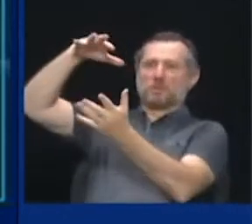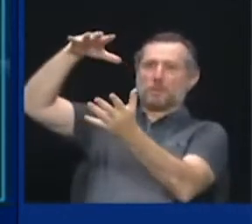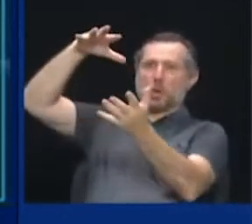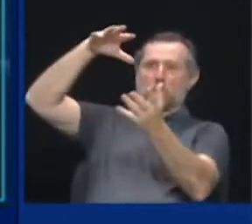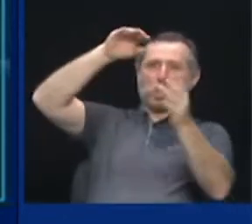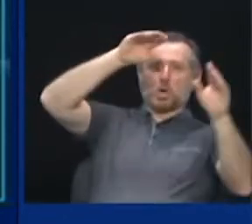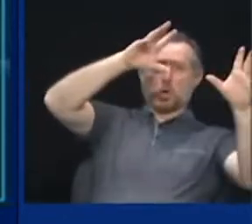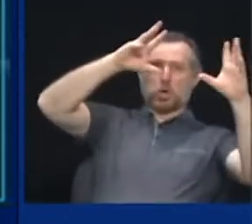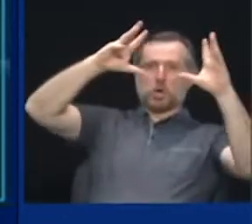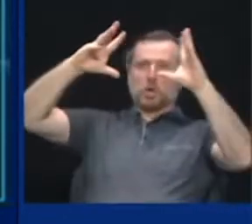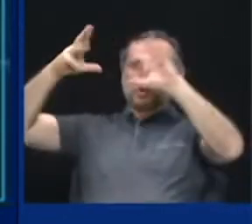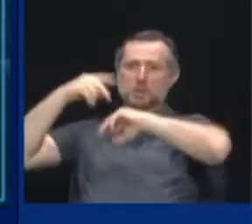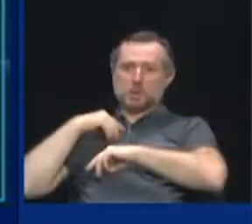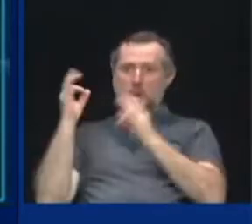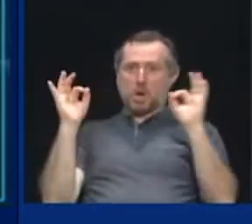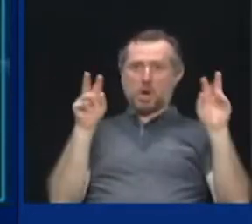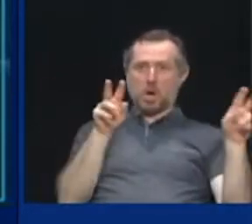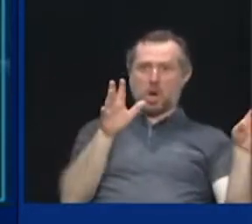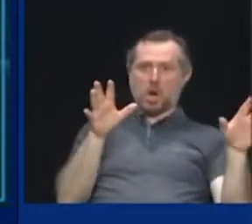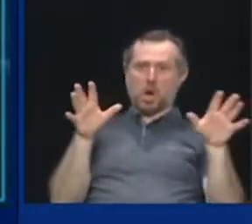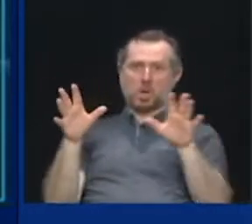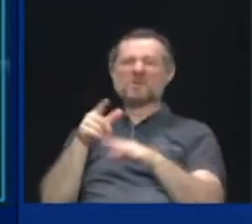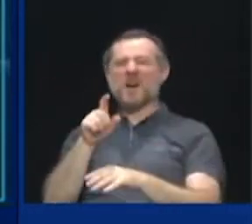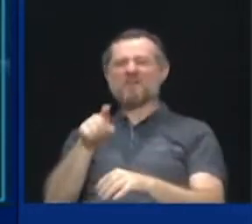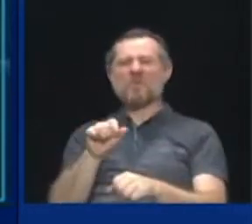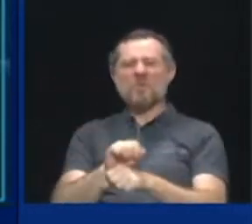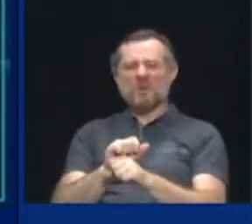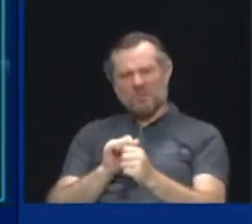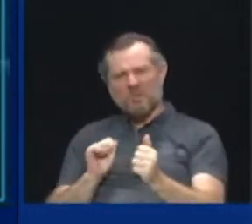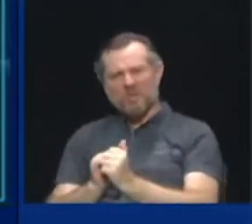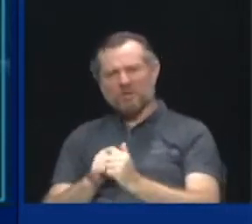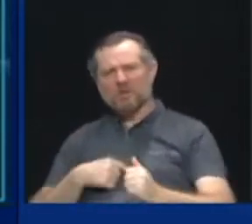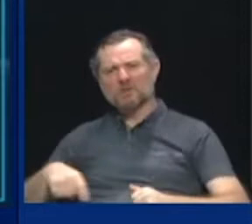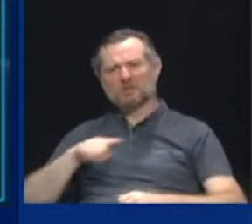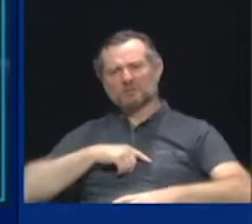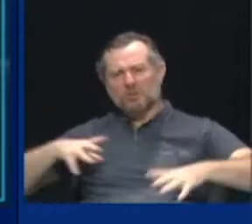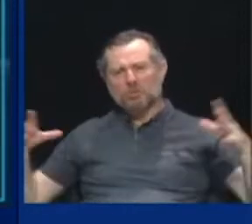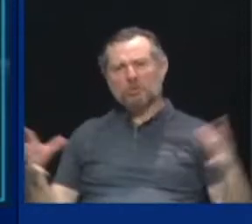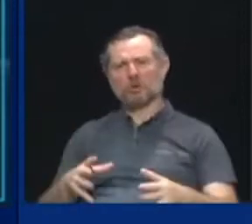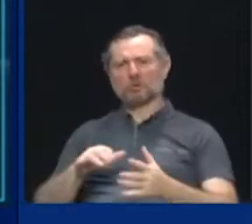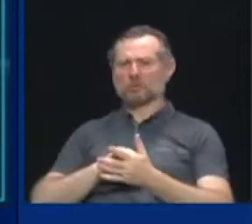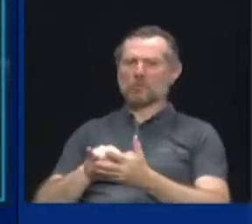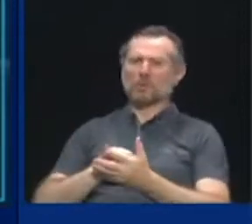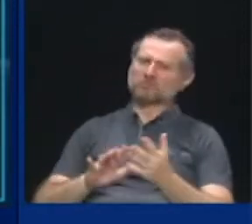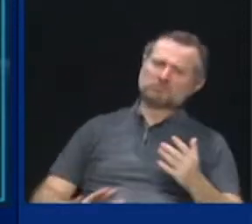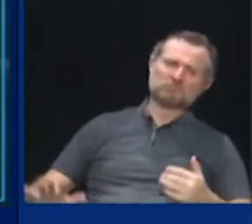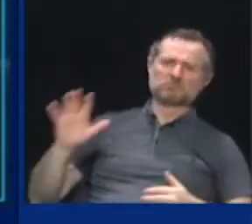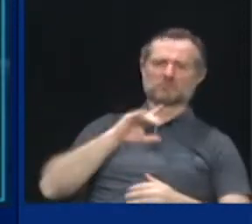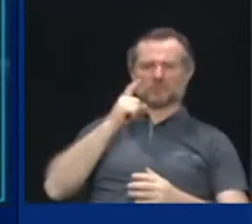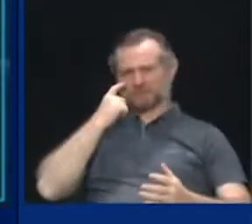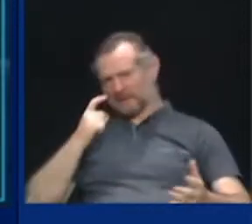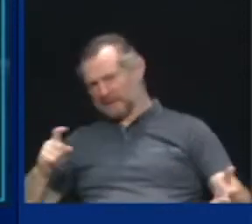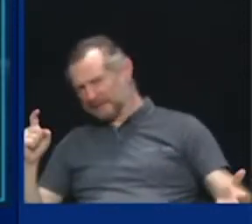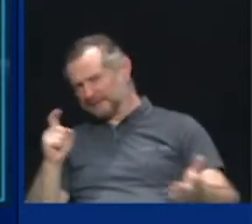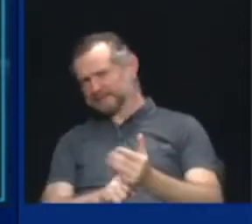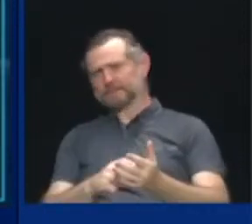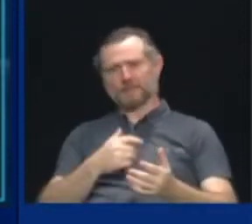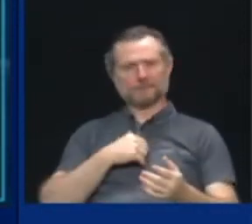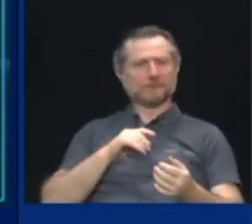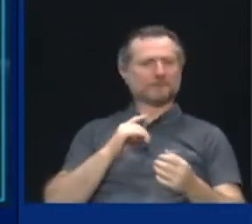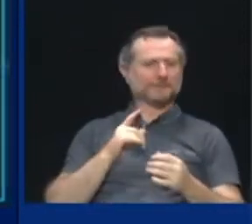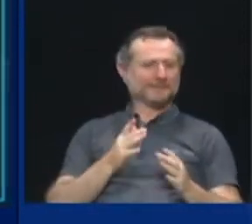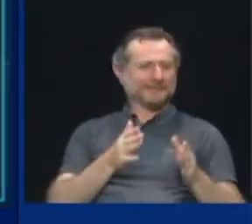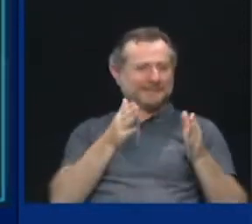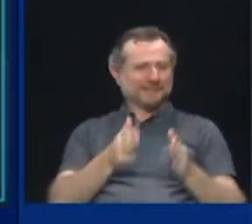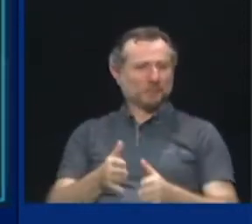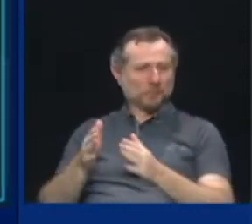Let's get to work together as New Yorkers. Recognize our individual responsibility.